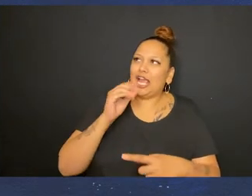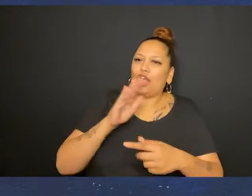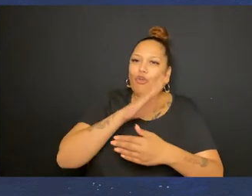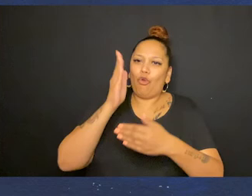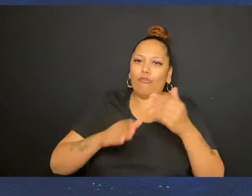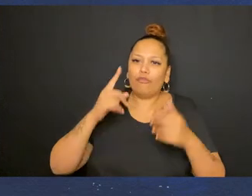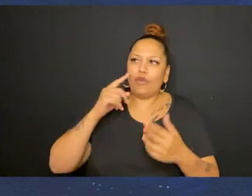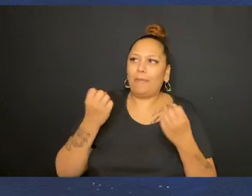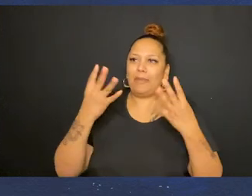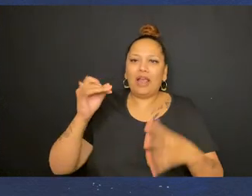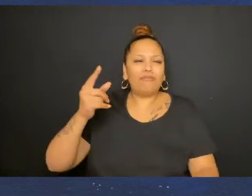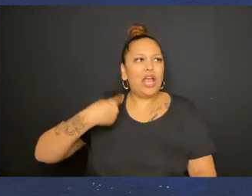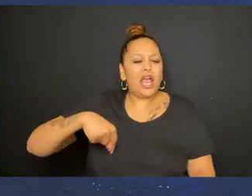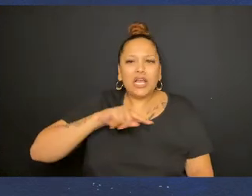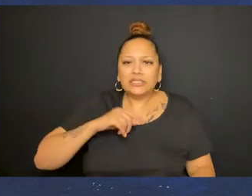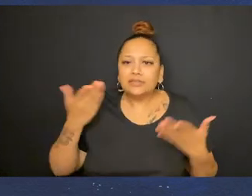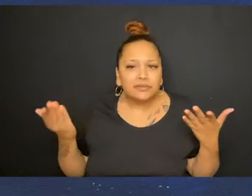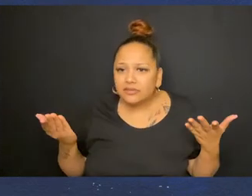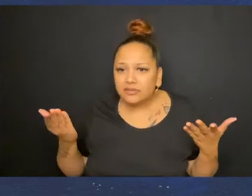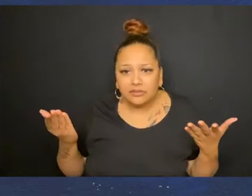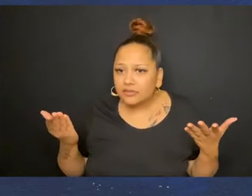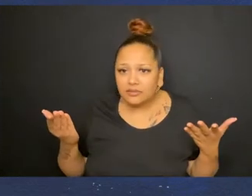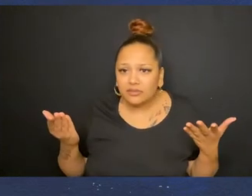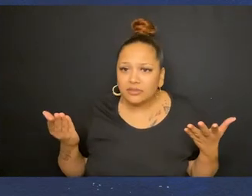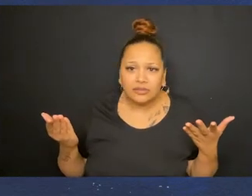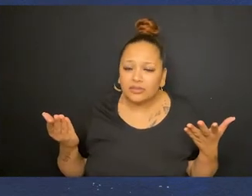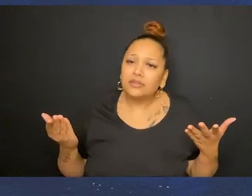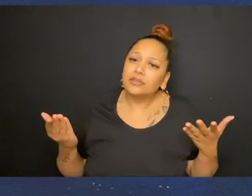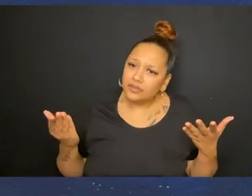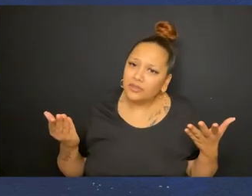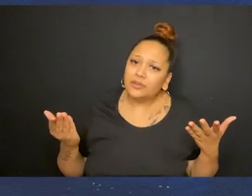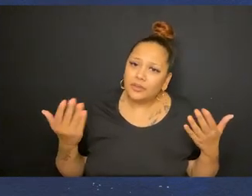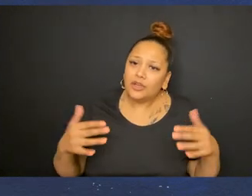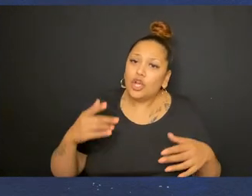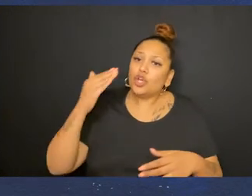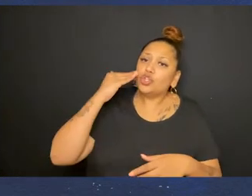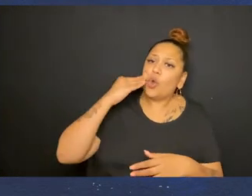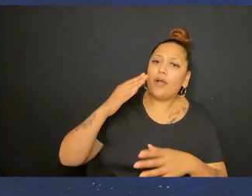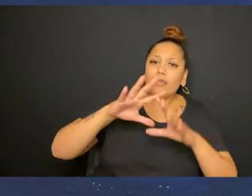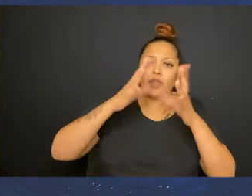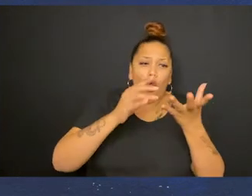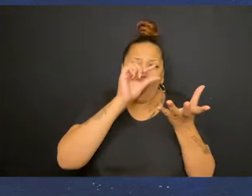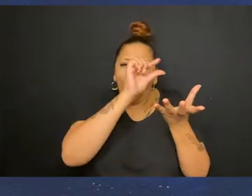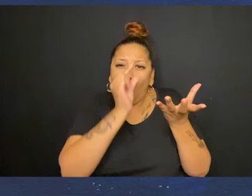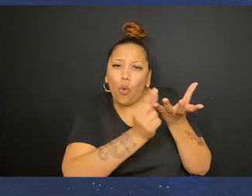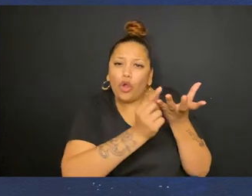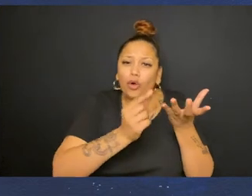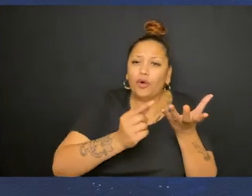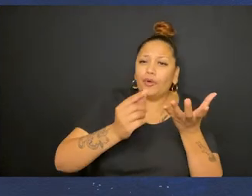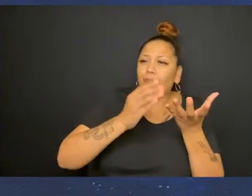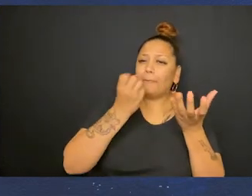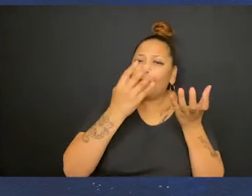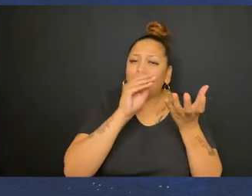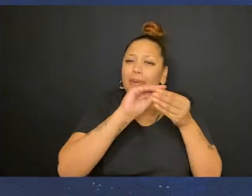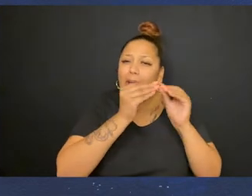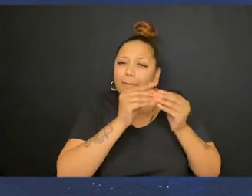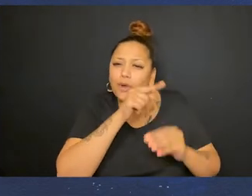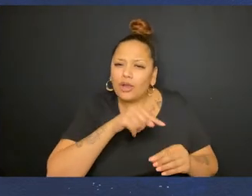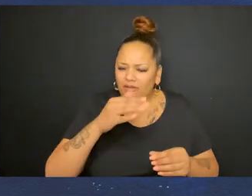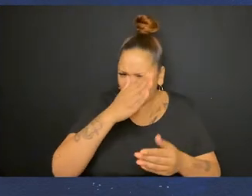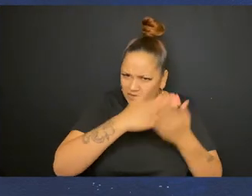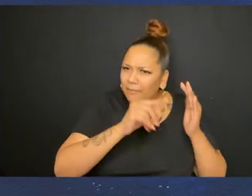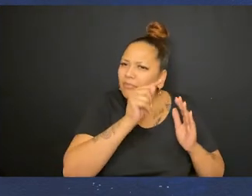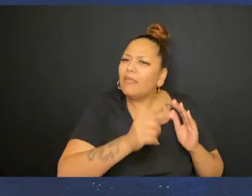hear because it's not over for so many of us. You know, a quarter of the world's